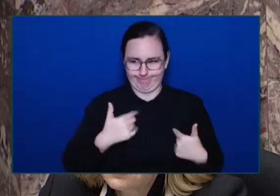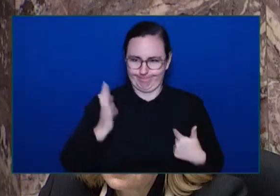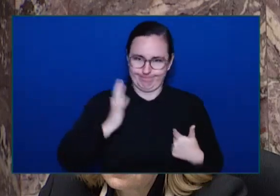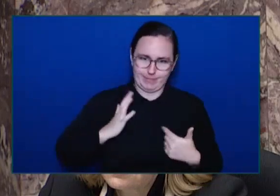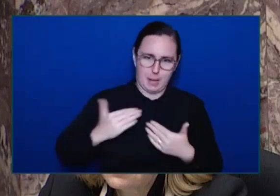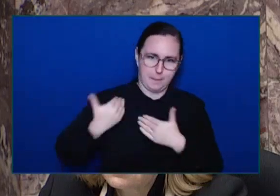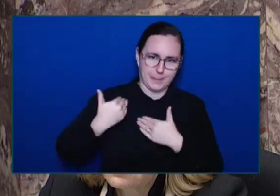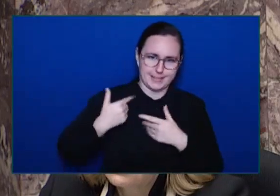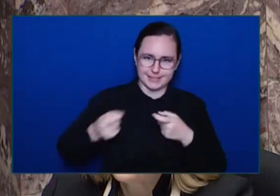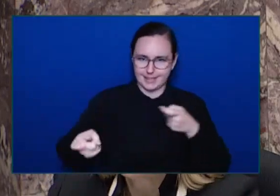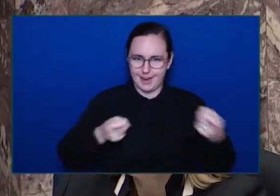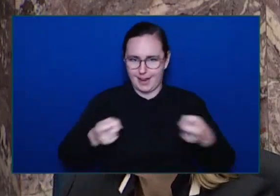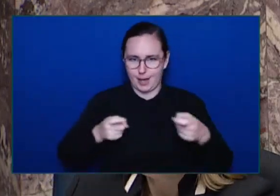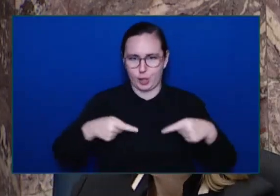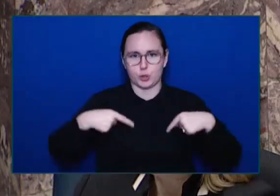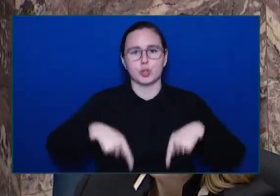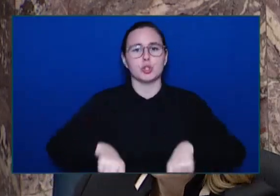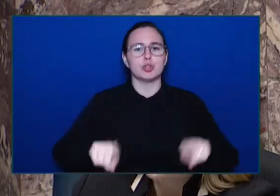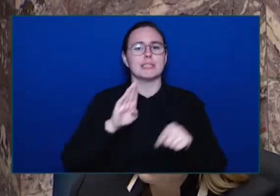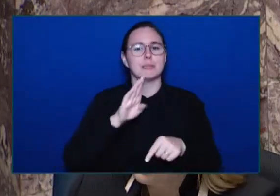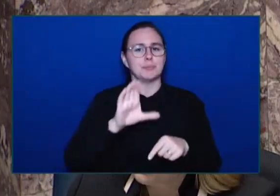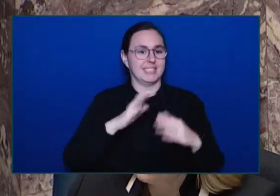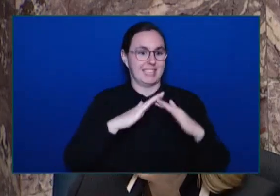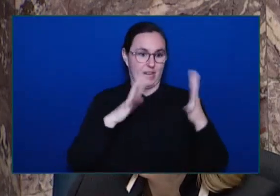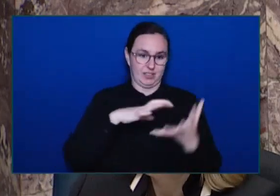Housing And he did nothing